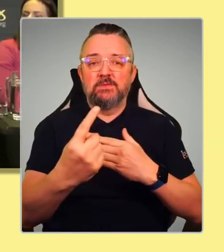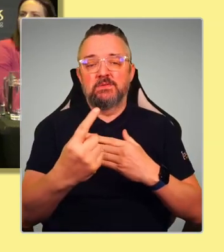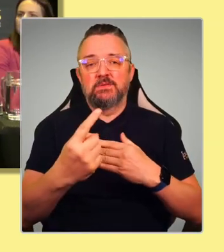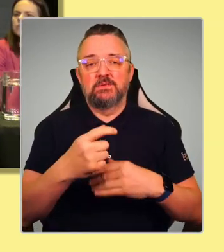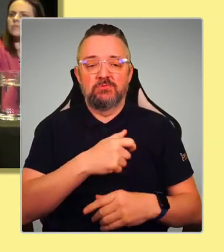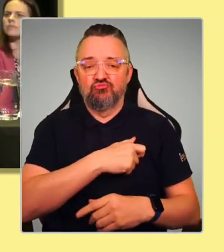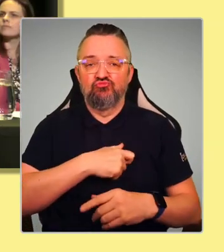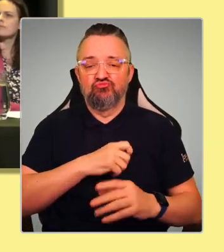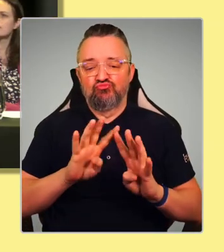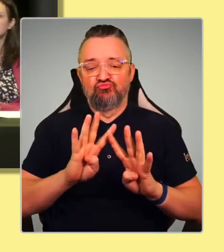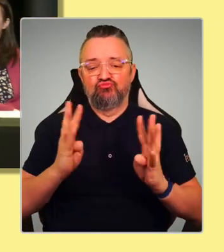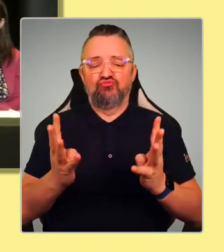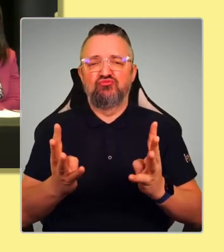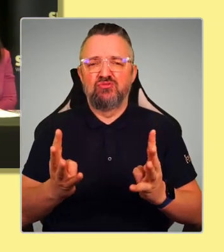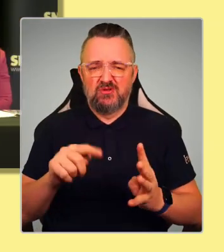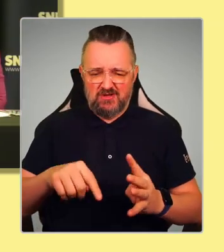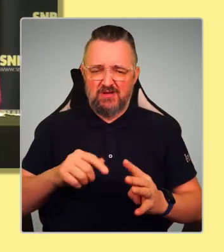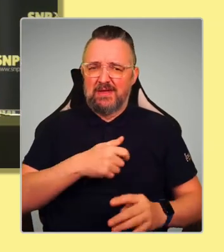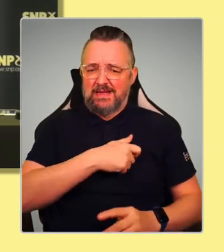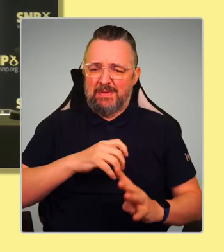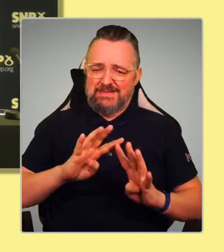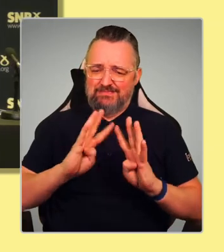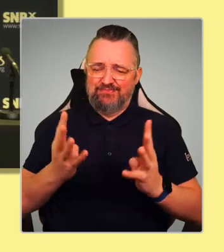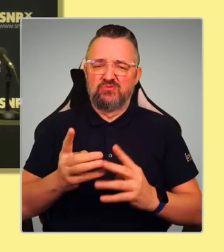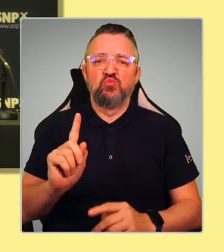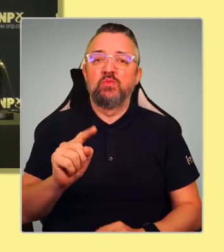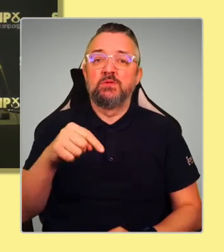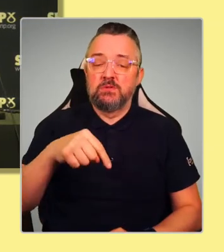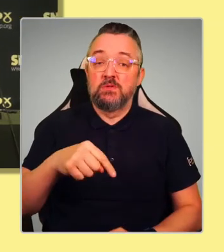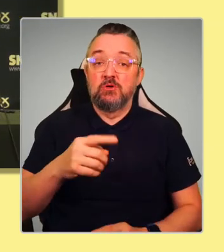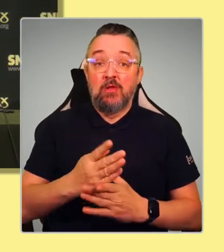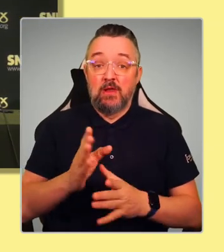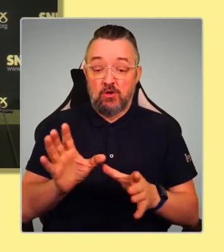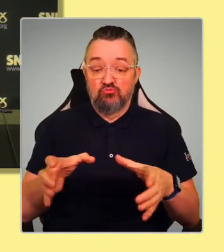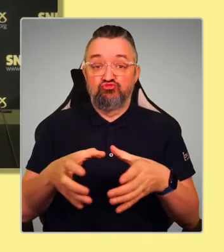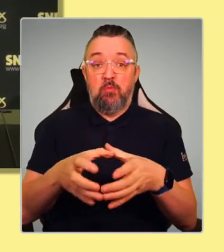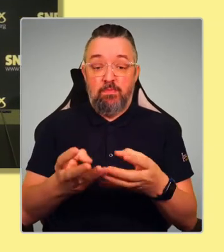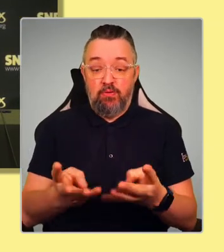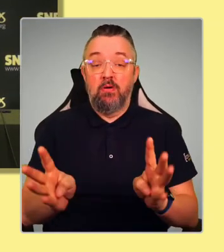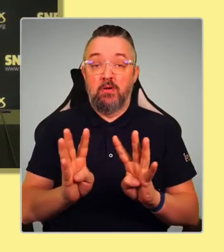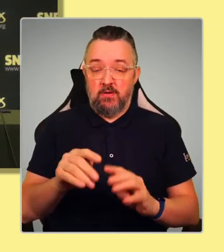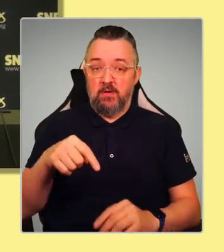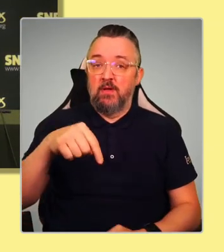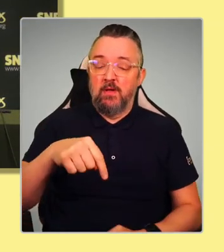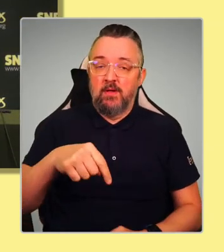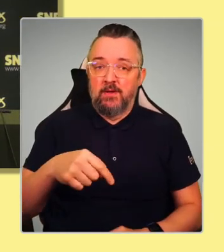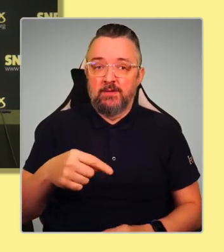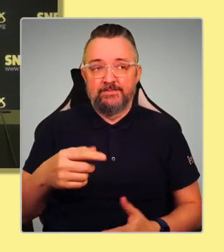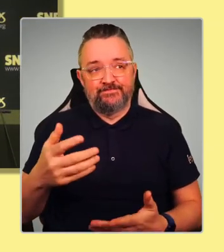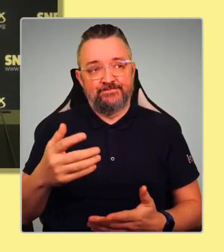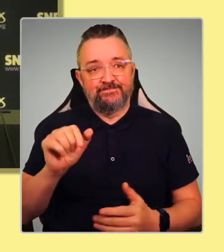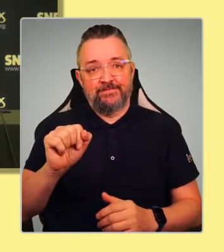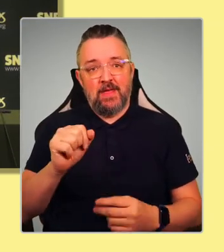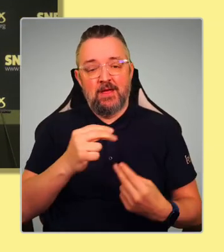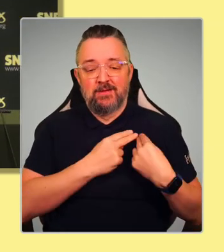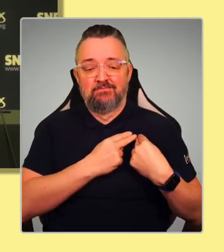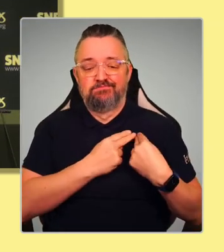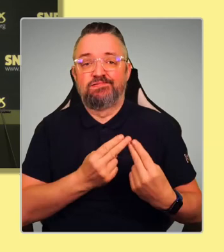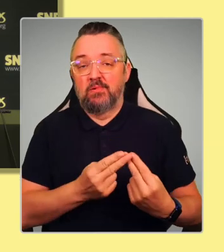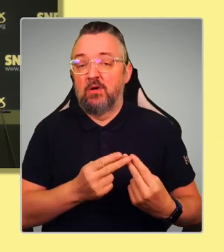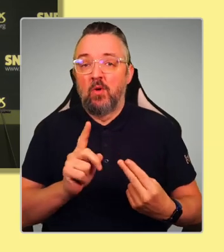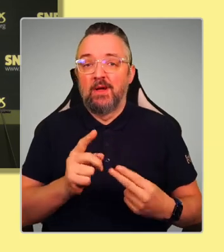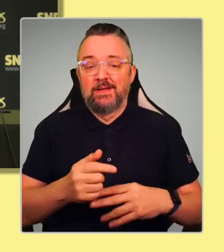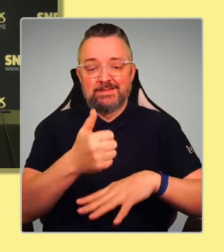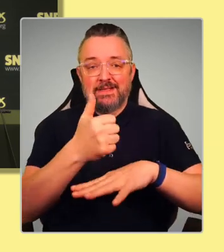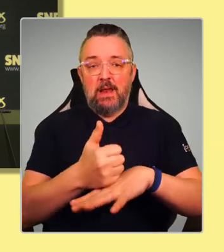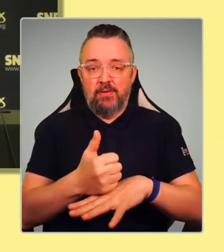heard that term before, this will be a body that will be tasked with setting up all of the infrastructure, doing all